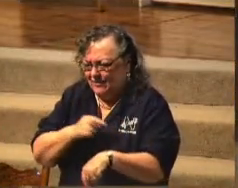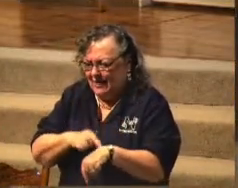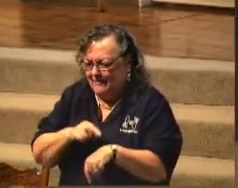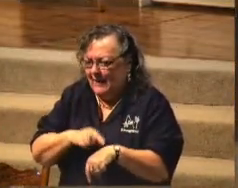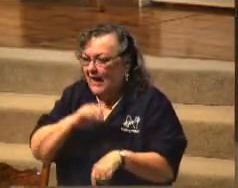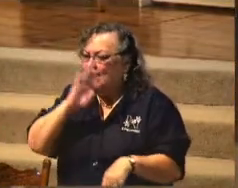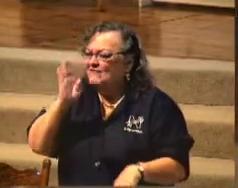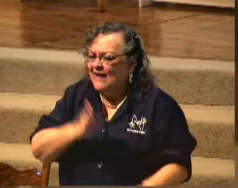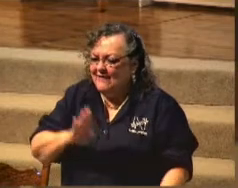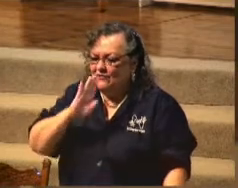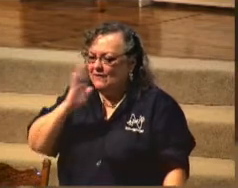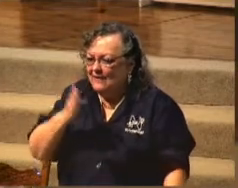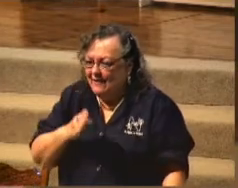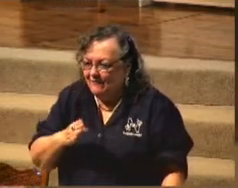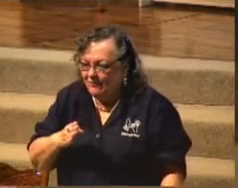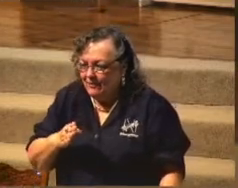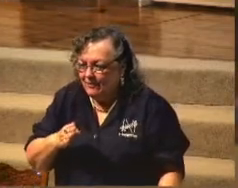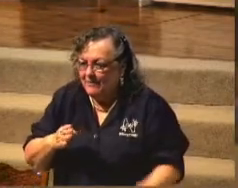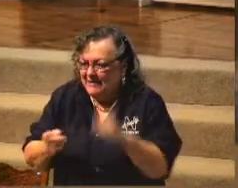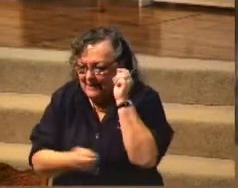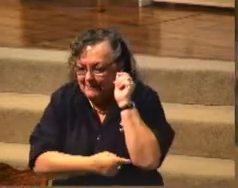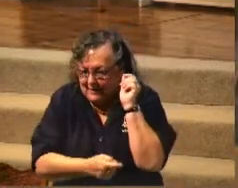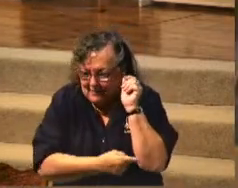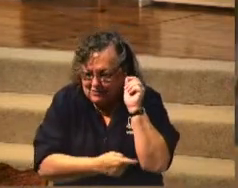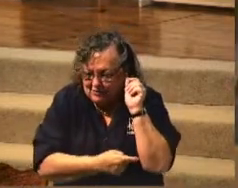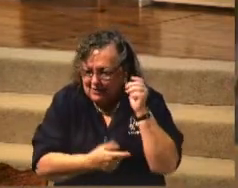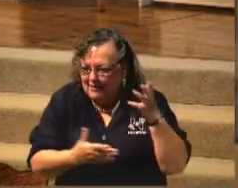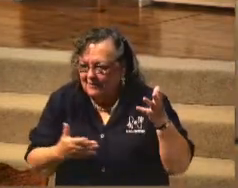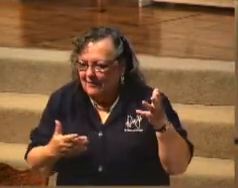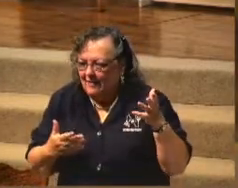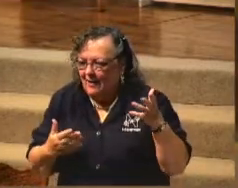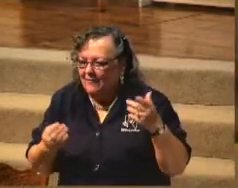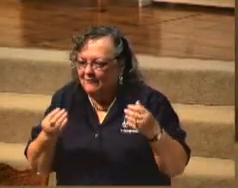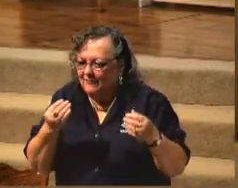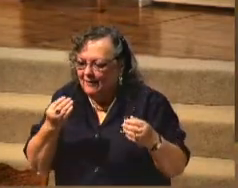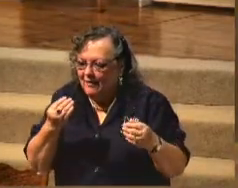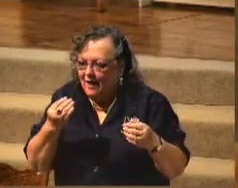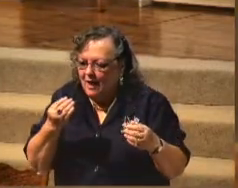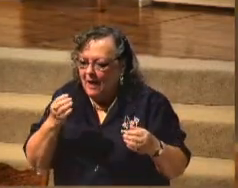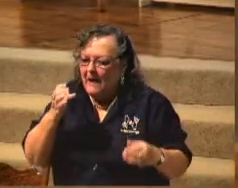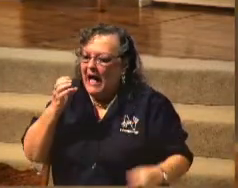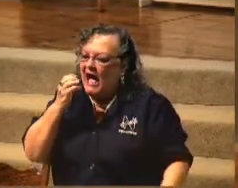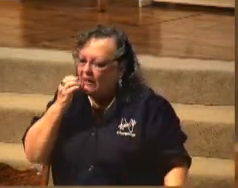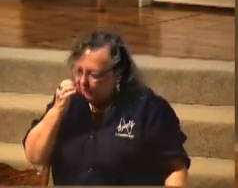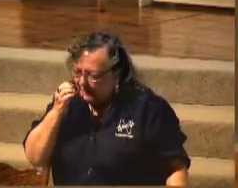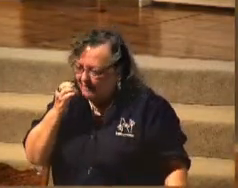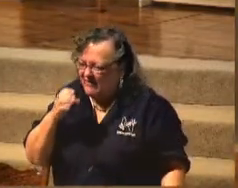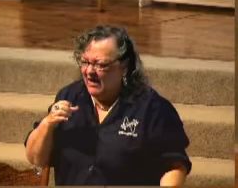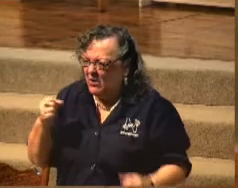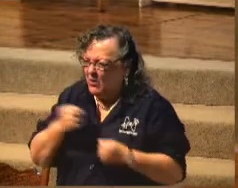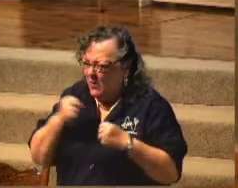never given in to the temptation of taking a bite of that cold biscuit.